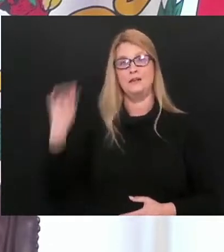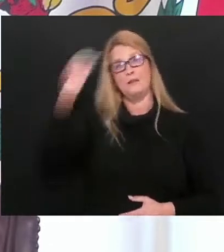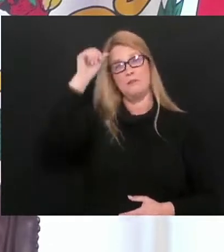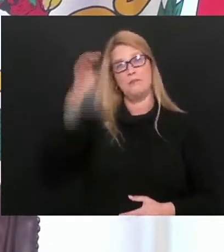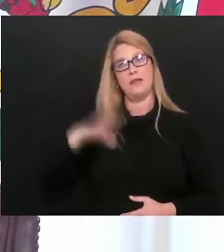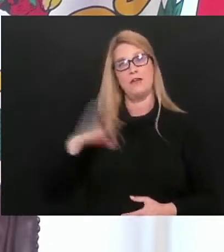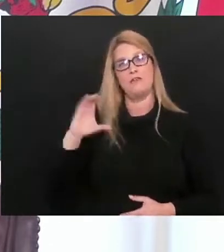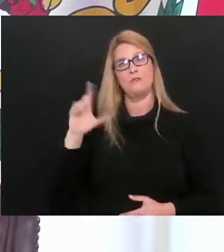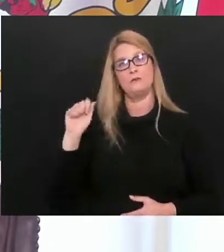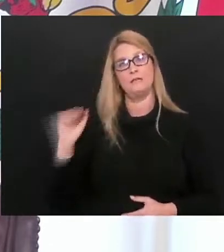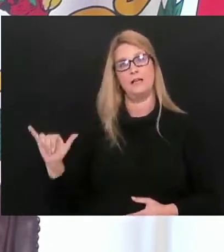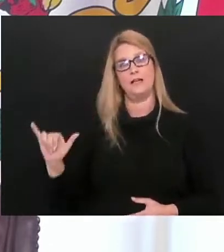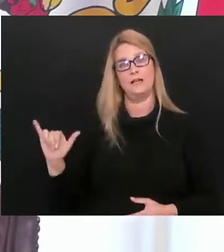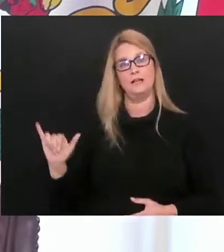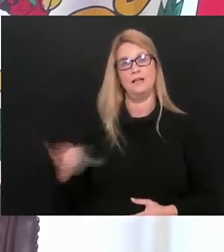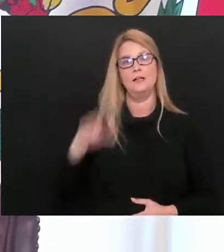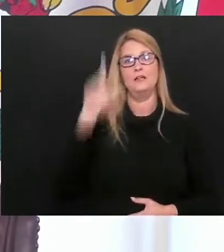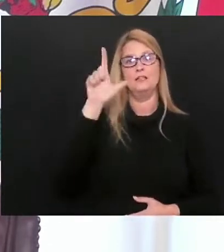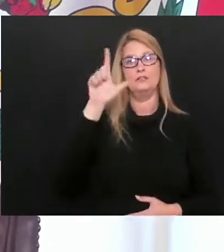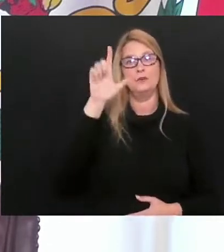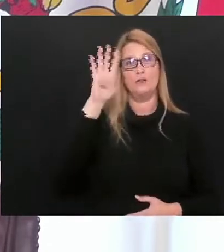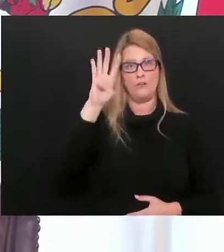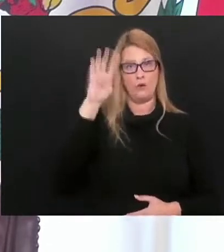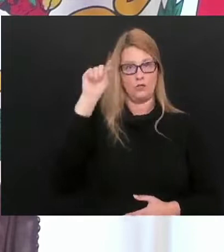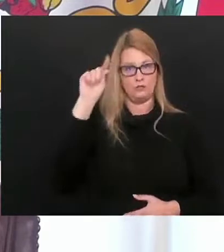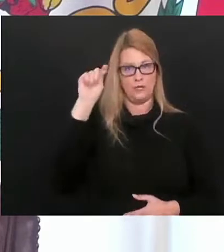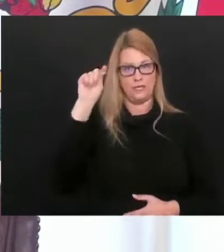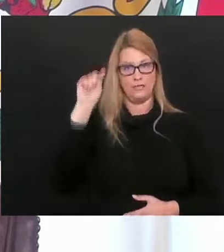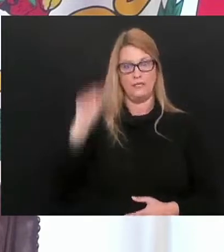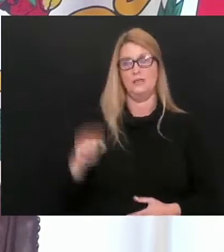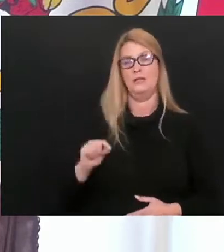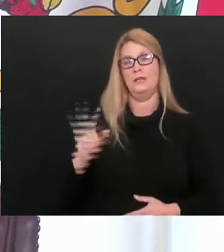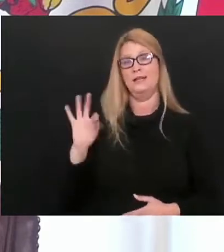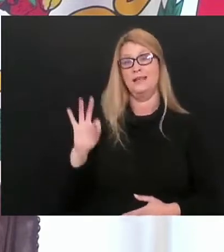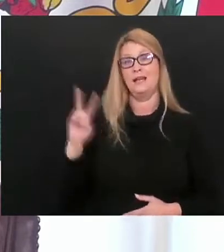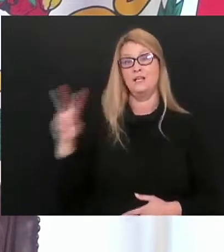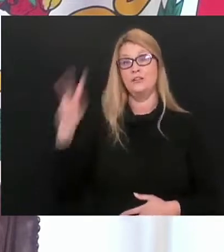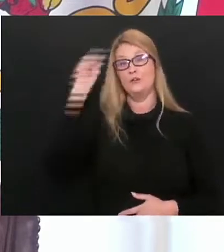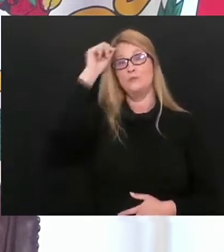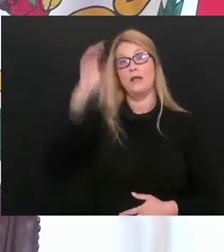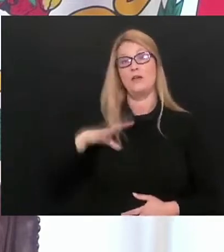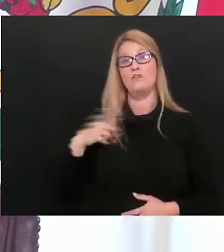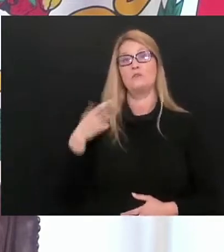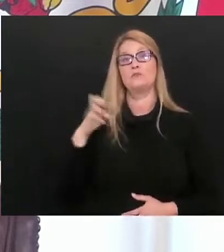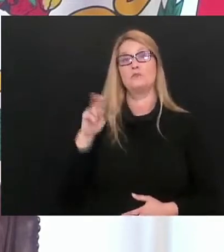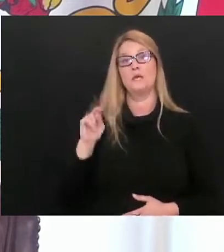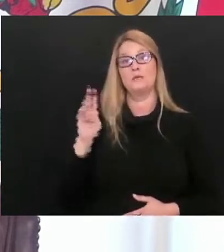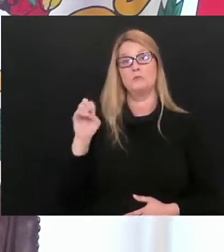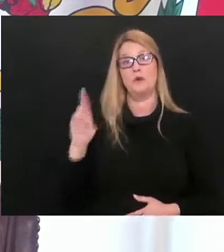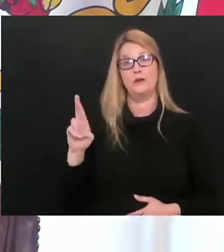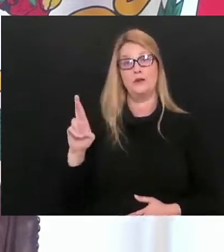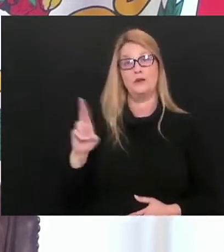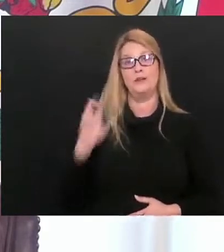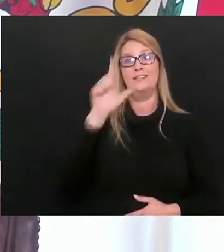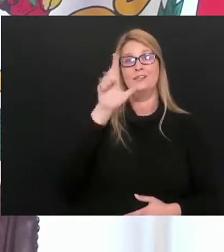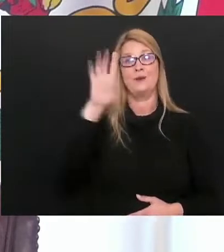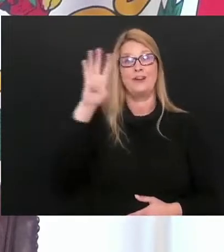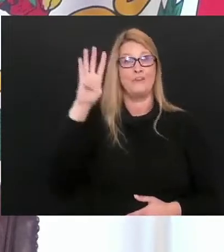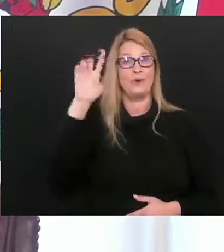from Clay County. Our 2,420th death is a 92-year-old male from Greenbrier County. Our 2